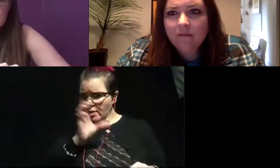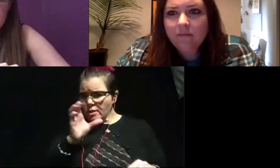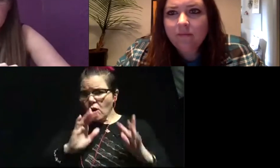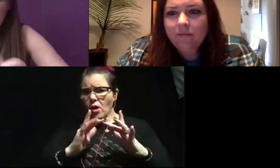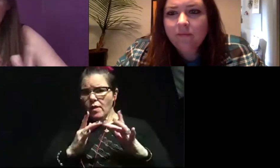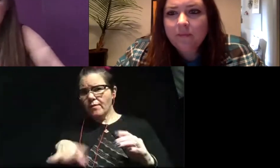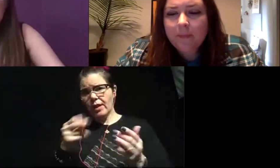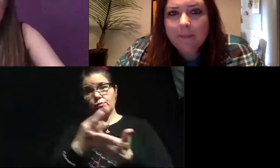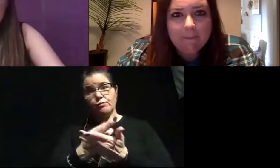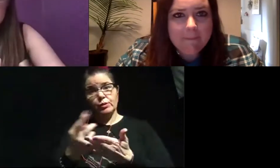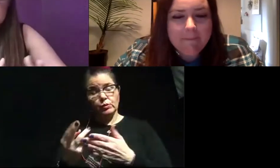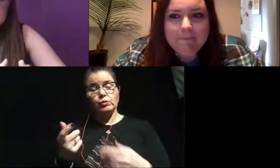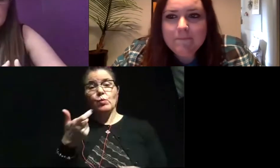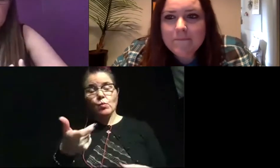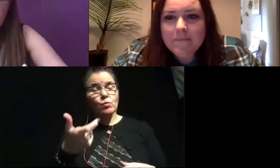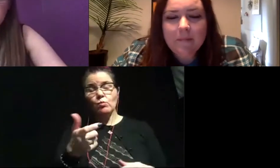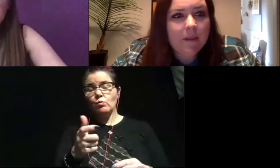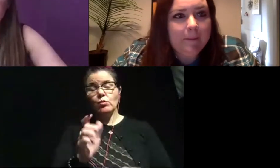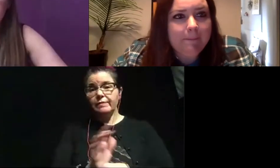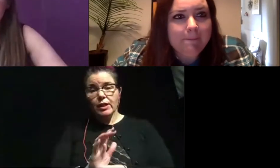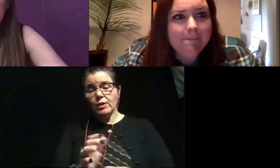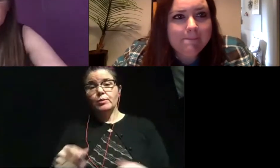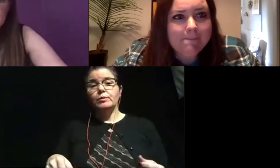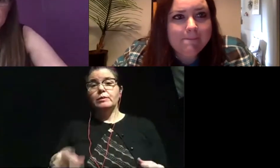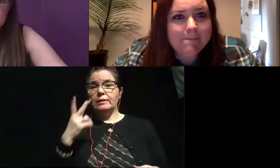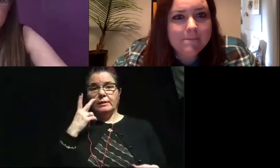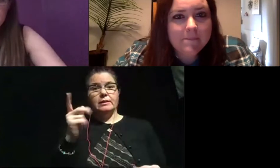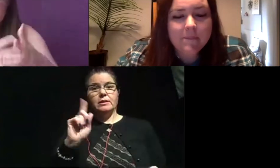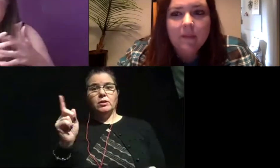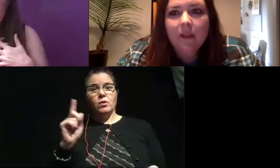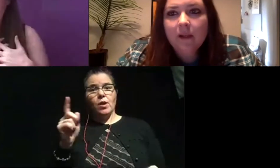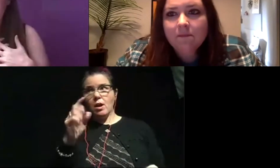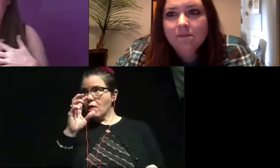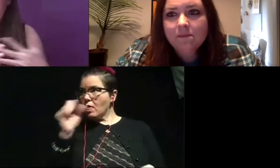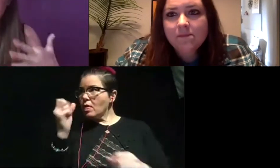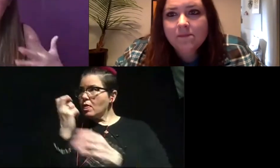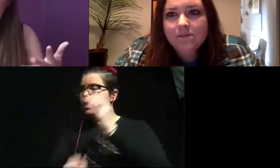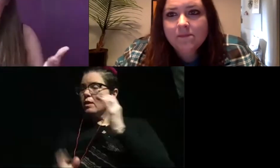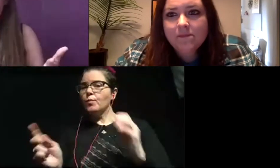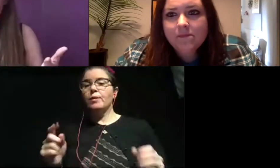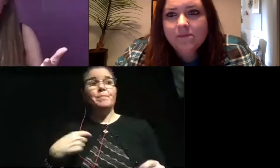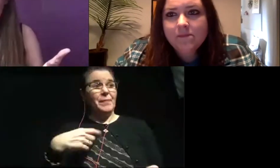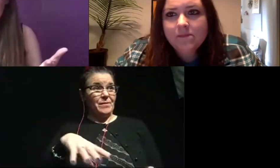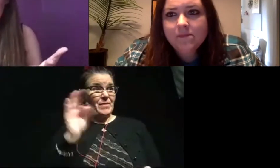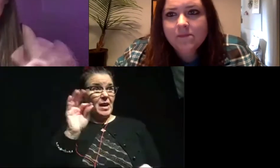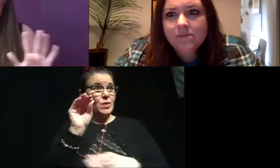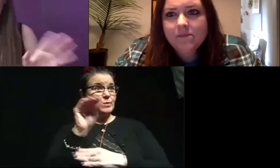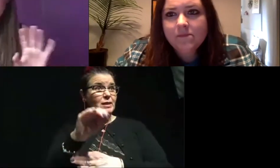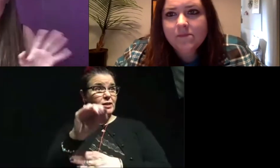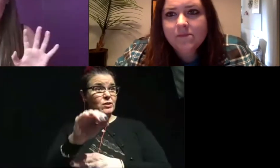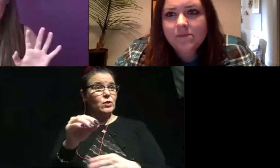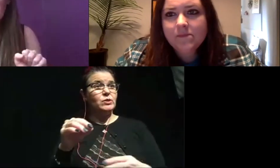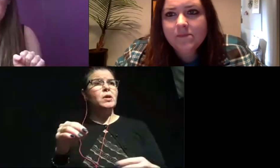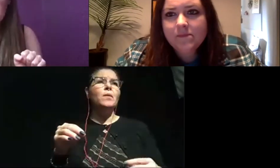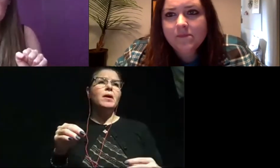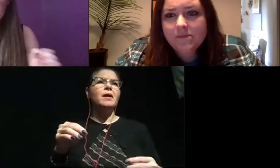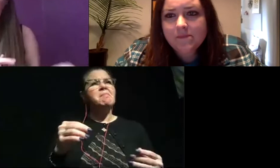and watch videos, see where your heart might lead you. So for me, when I found those dinosaurs, I was just like, okay, this is